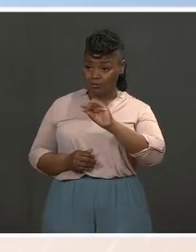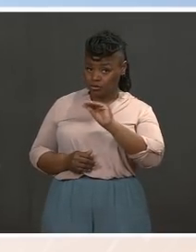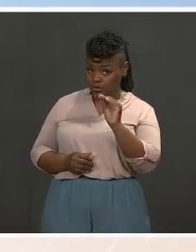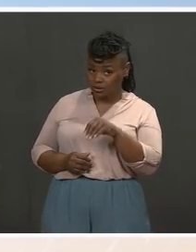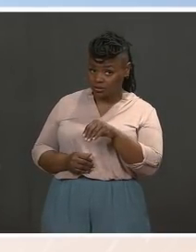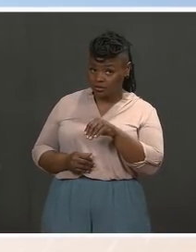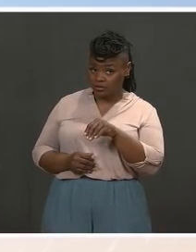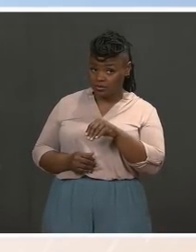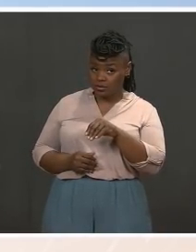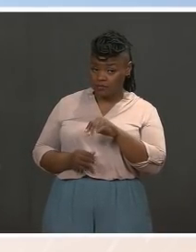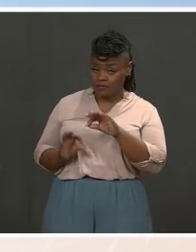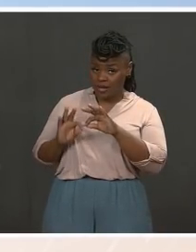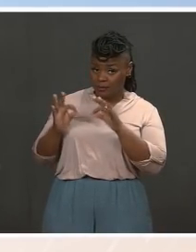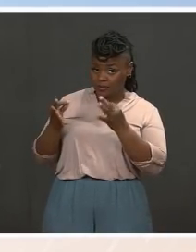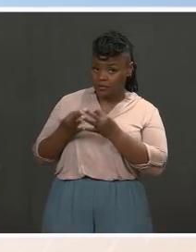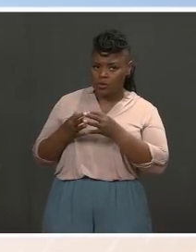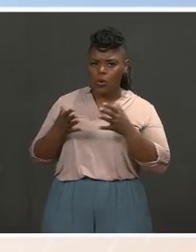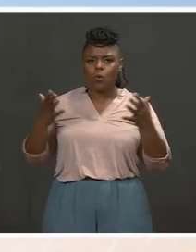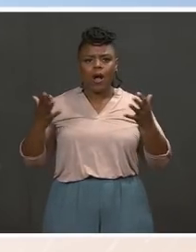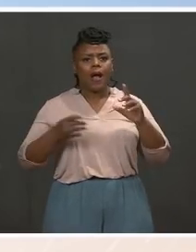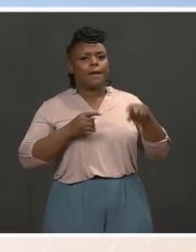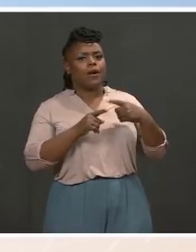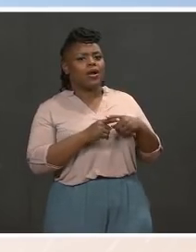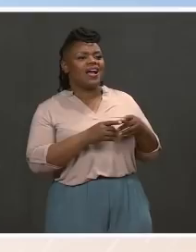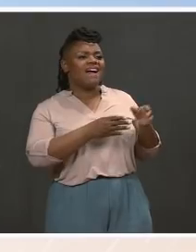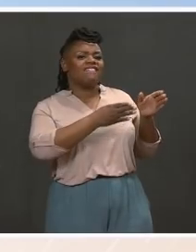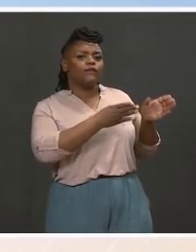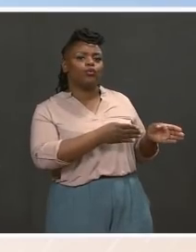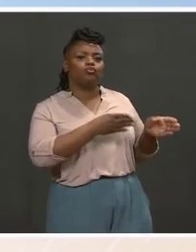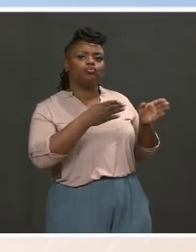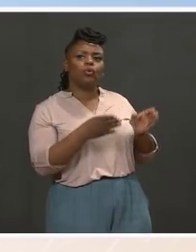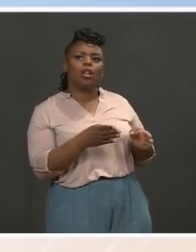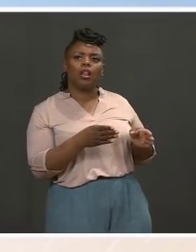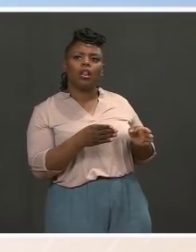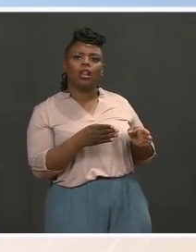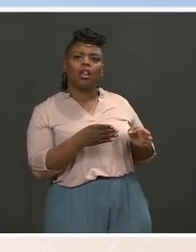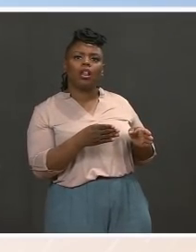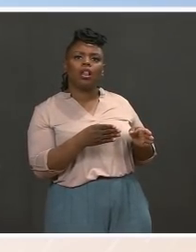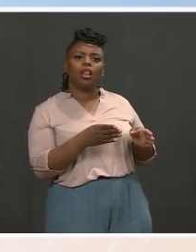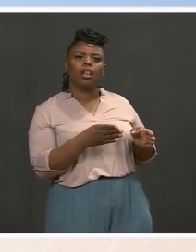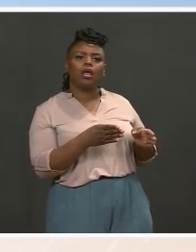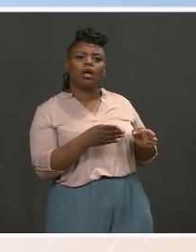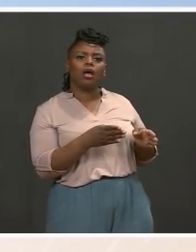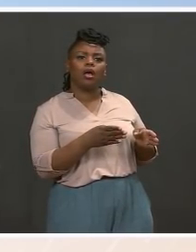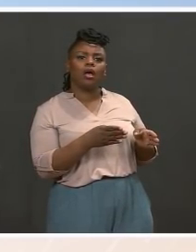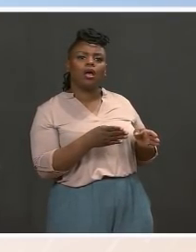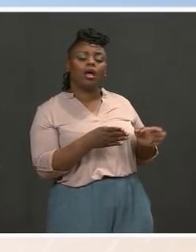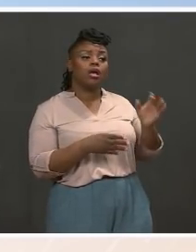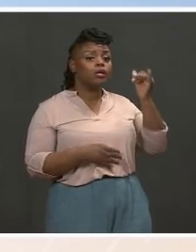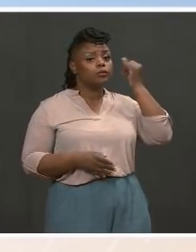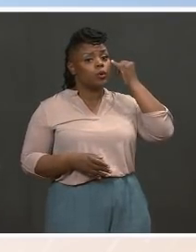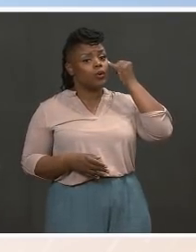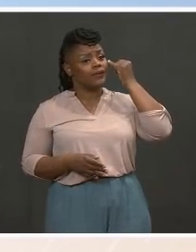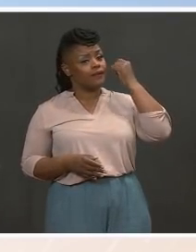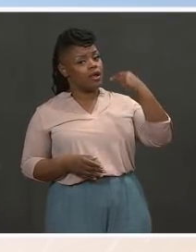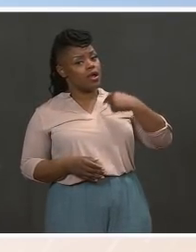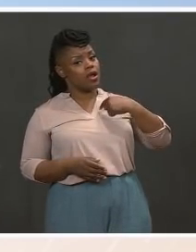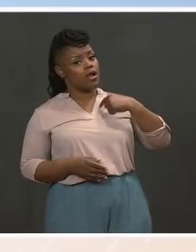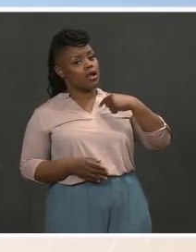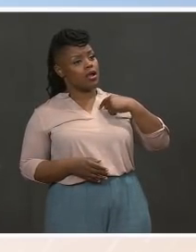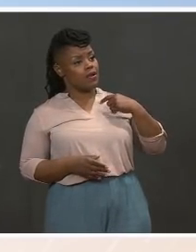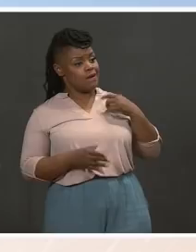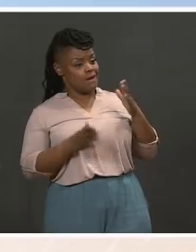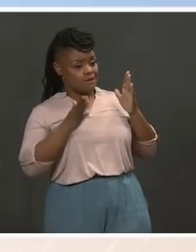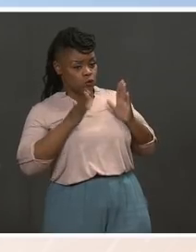what about individuals? If you're an individual and you make up to blank, you won't pay more to Uncle Sam? What is that number? MS. $400